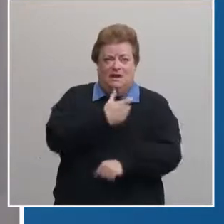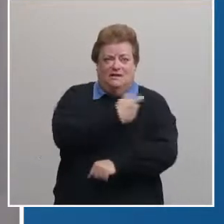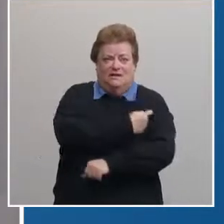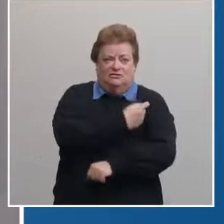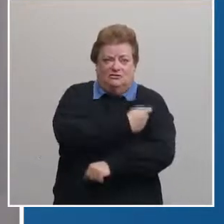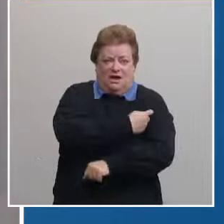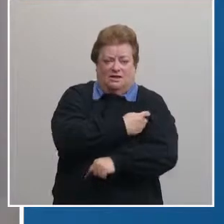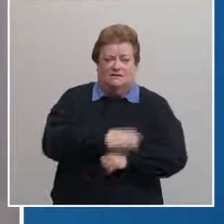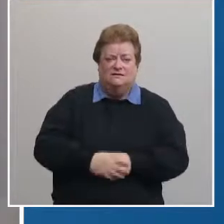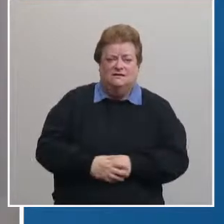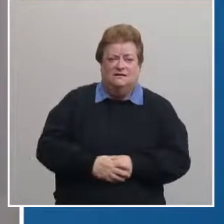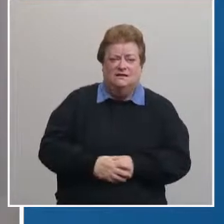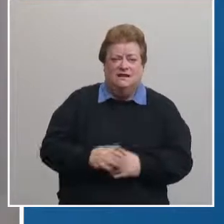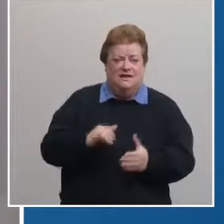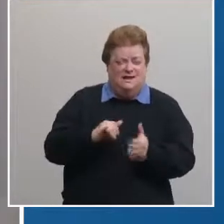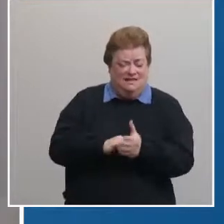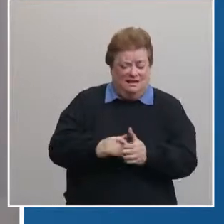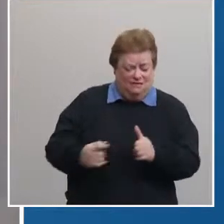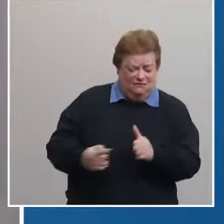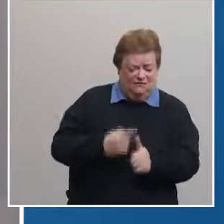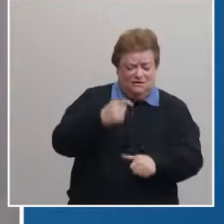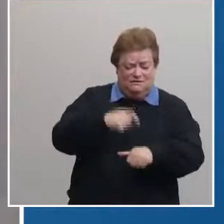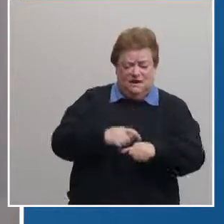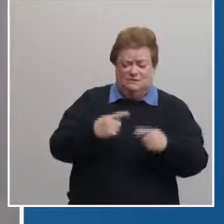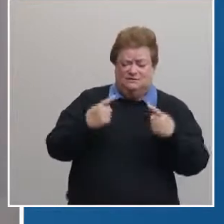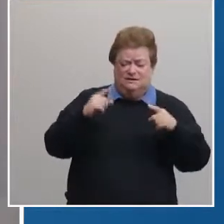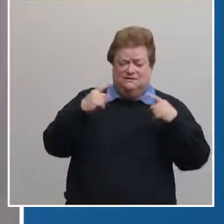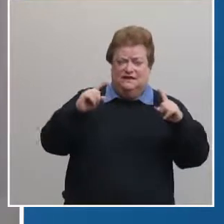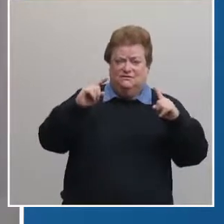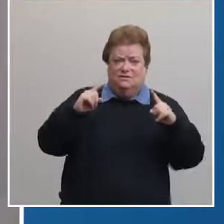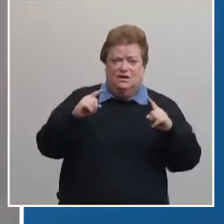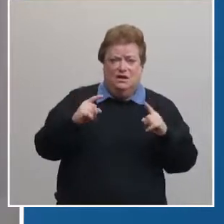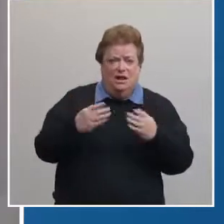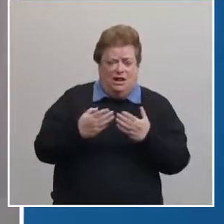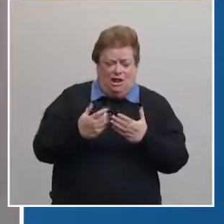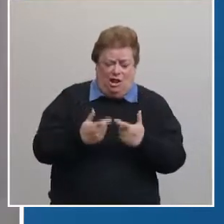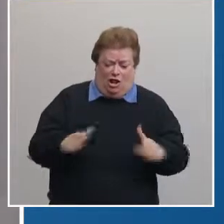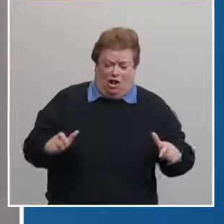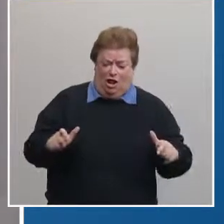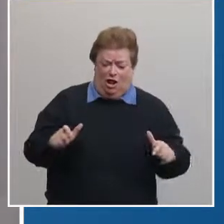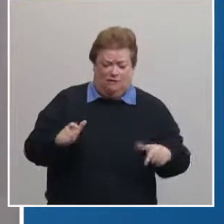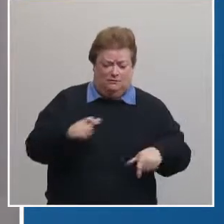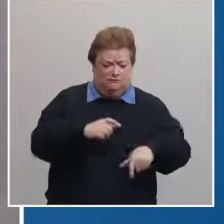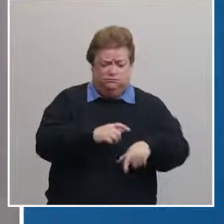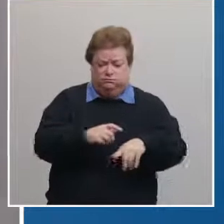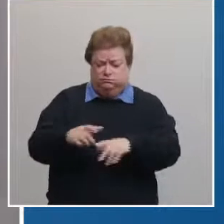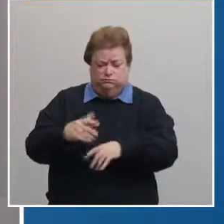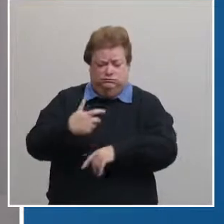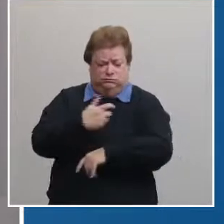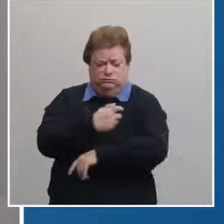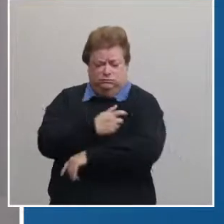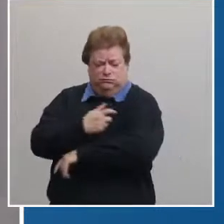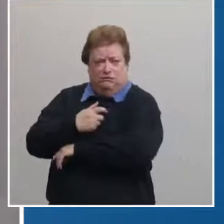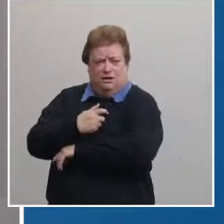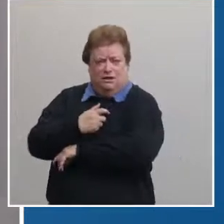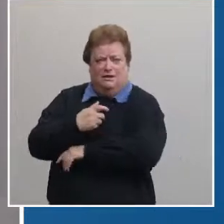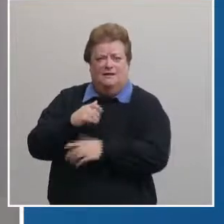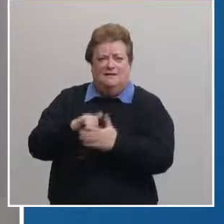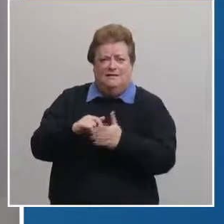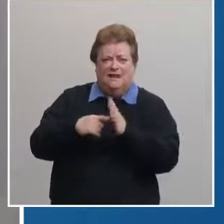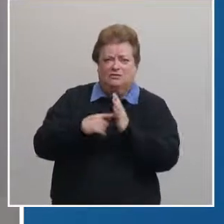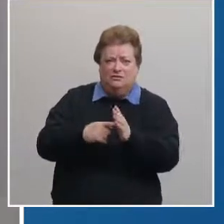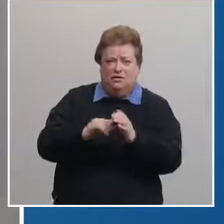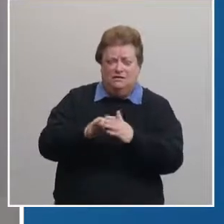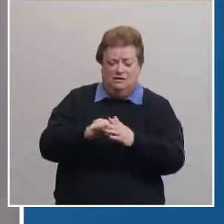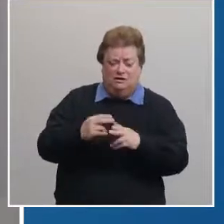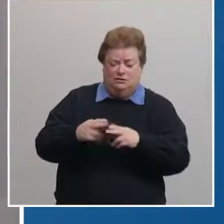successful first large-scale COVID-19 vaccination clinic paves the way forward and demonstrates that as soon